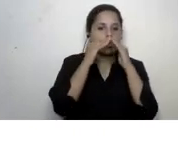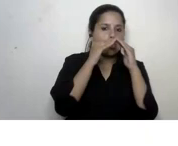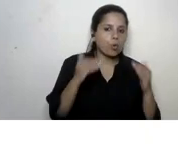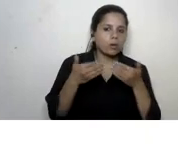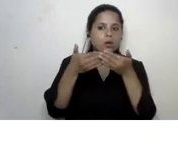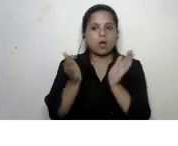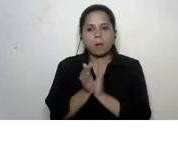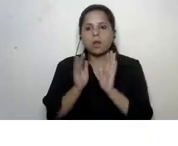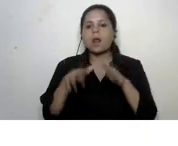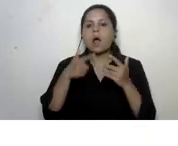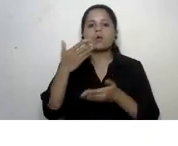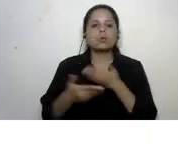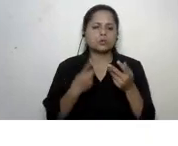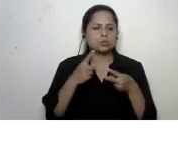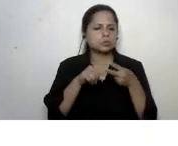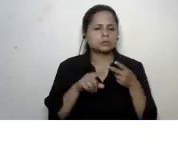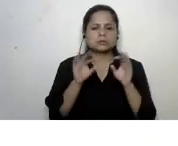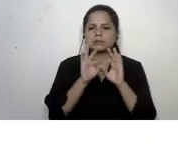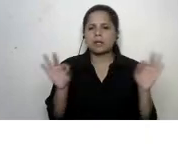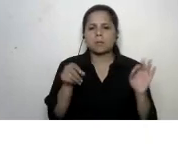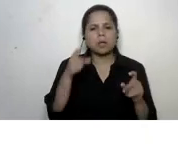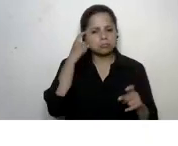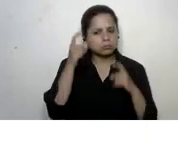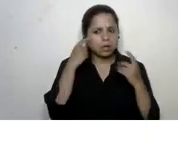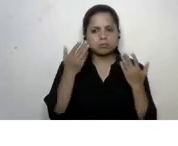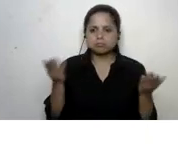community just two simple questions for you to think about